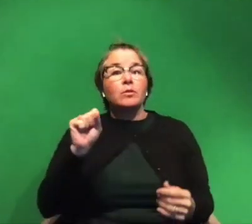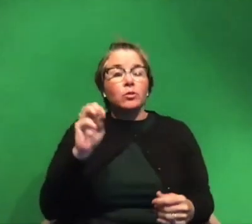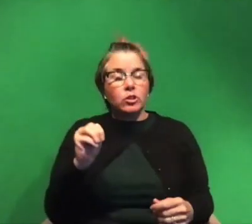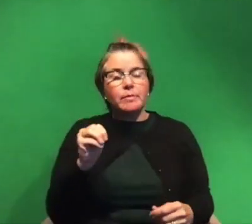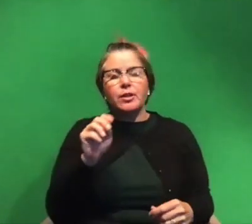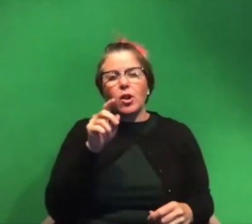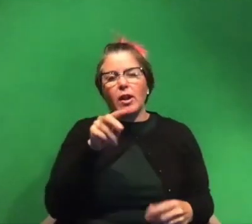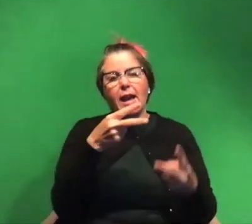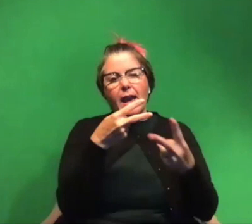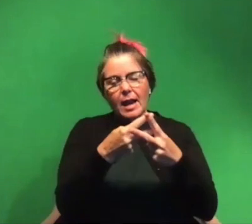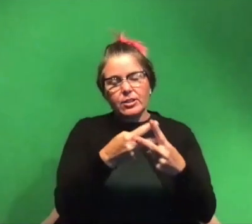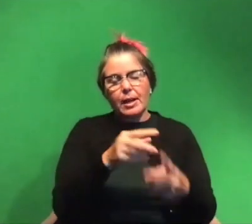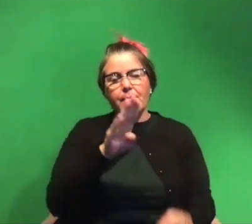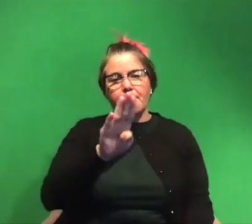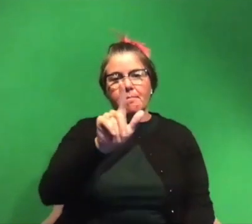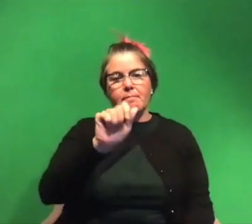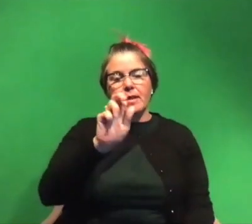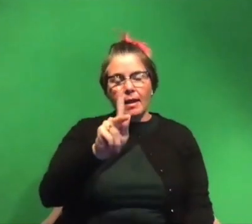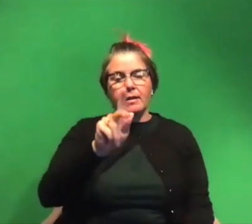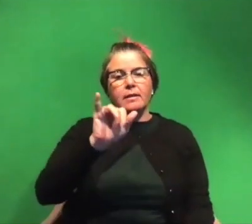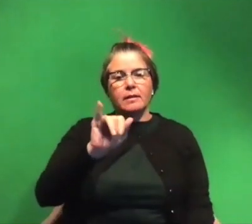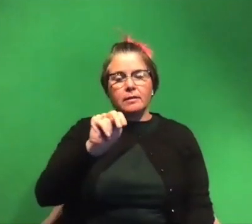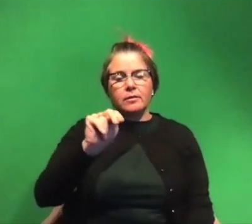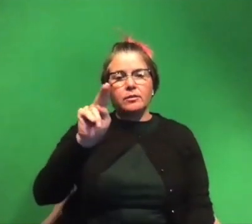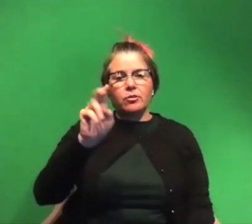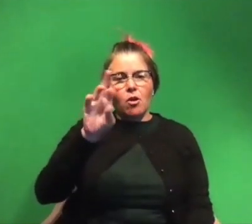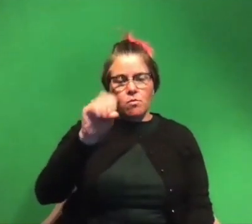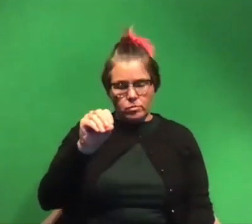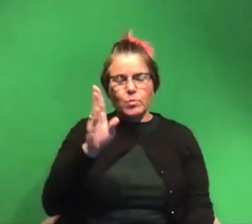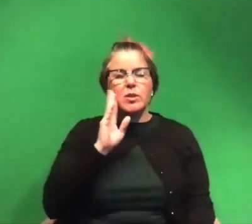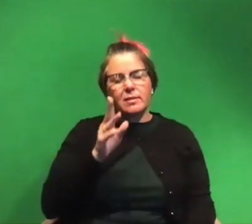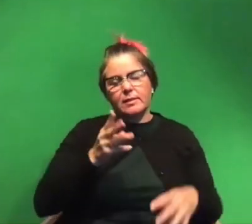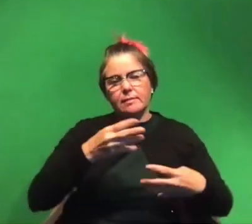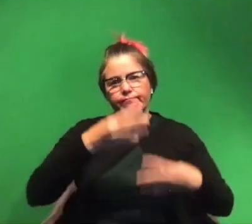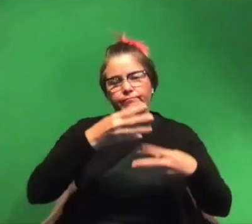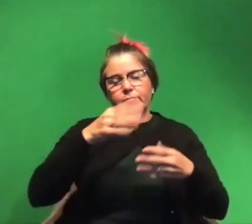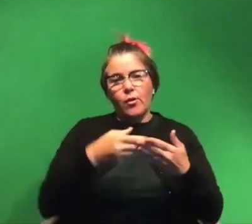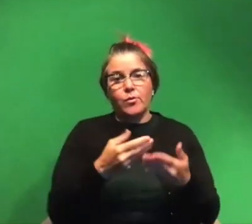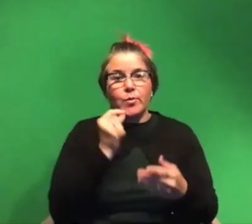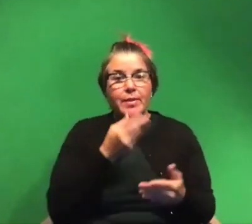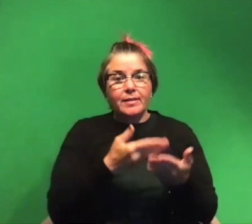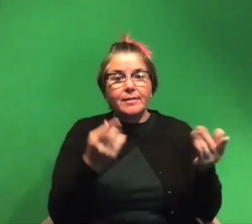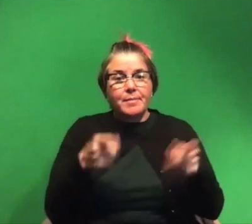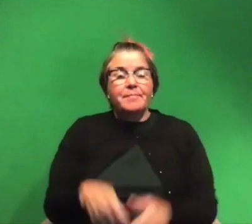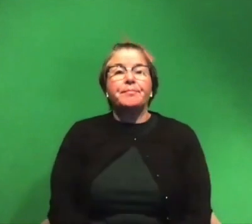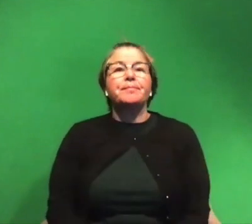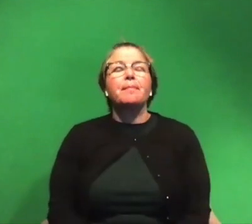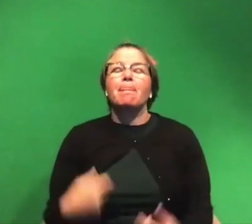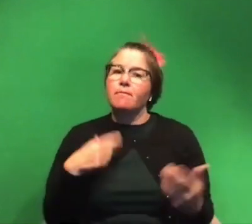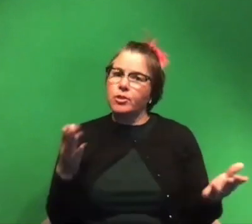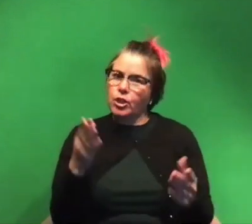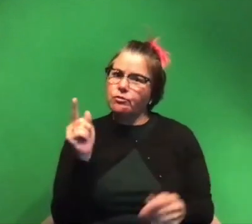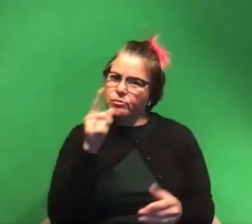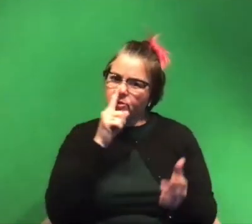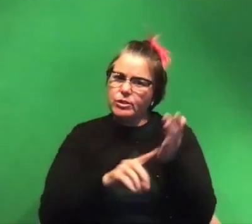at the hashtag black in neuro um you'll see all the cool stuff happening so um i very much encourage you to do that